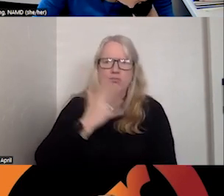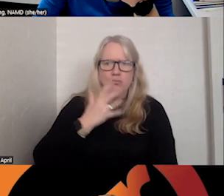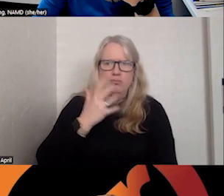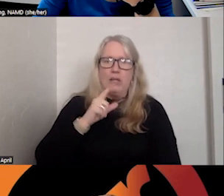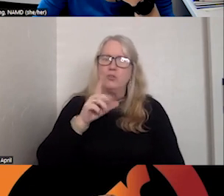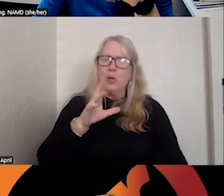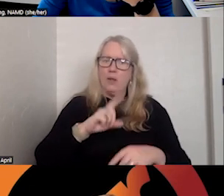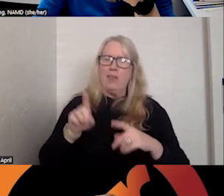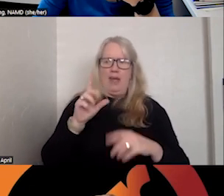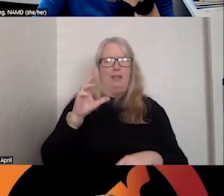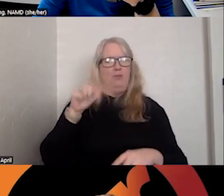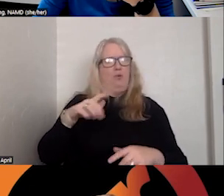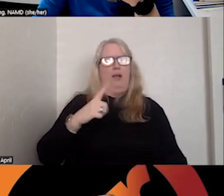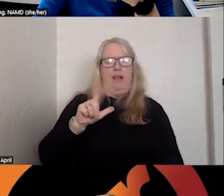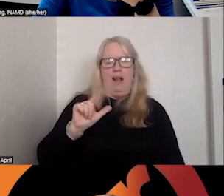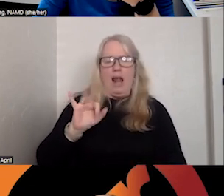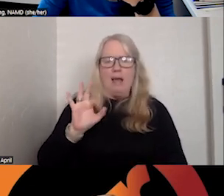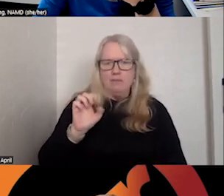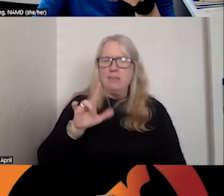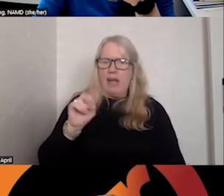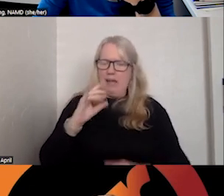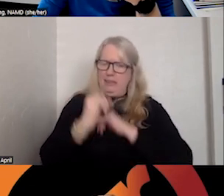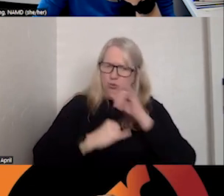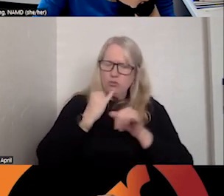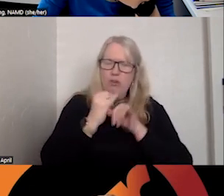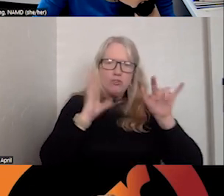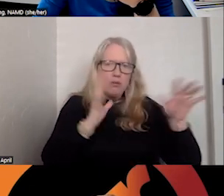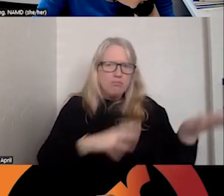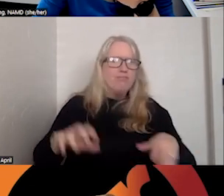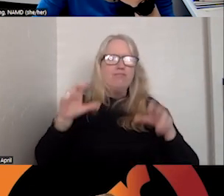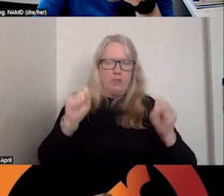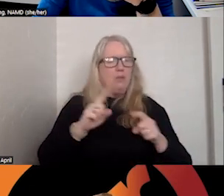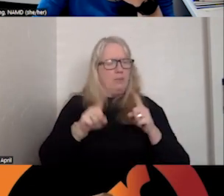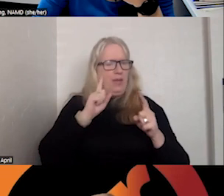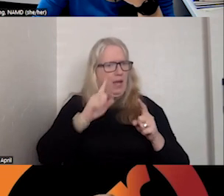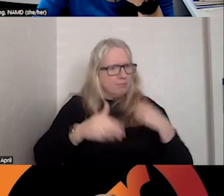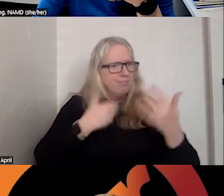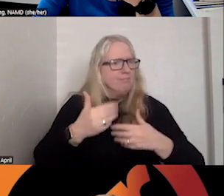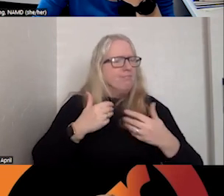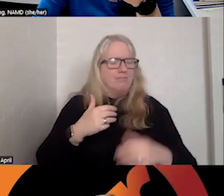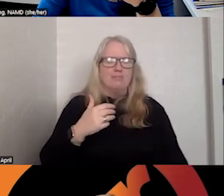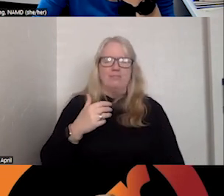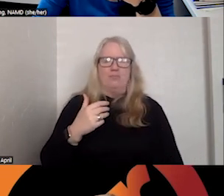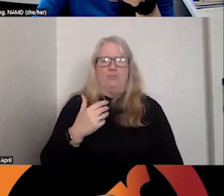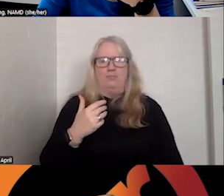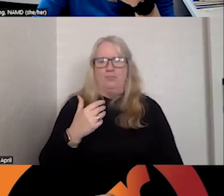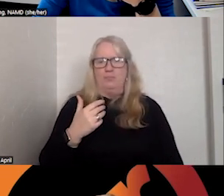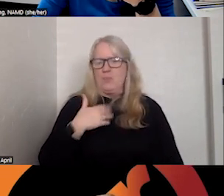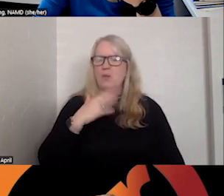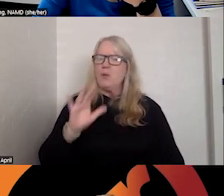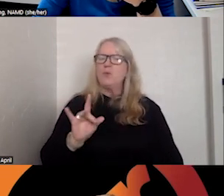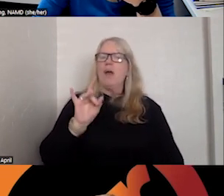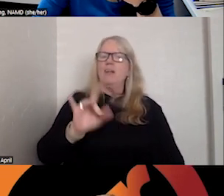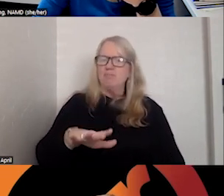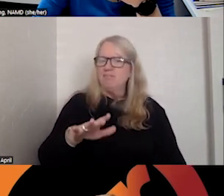Lifeline International International is taking up the banner for. So there were my couple of